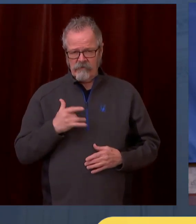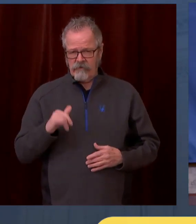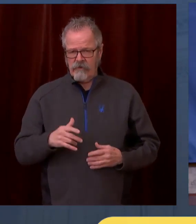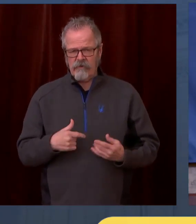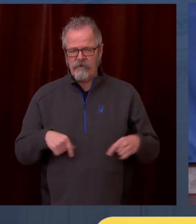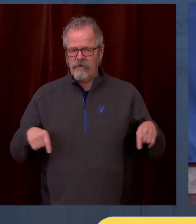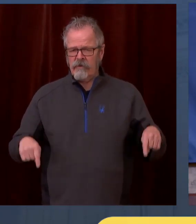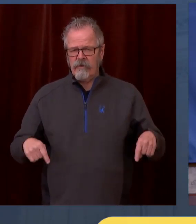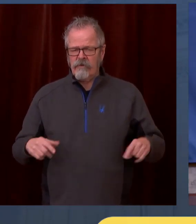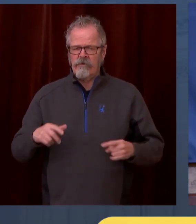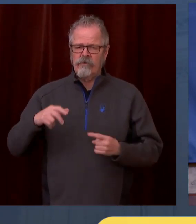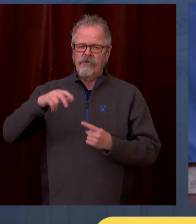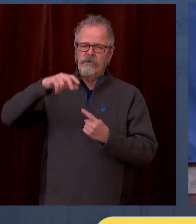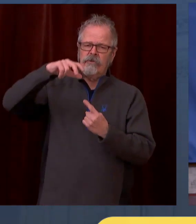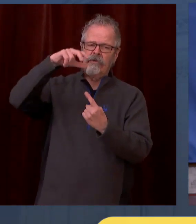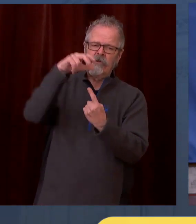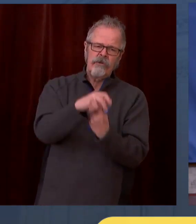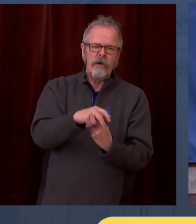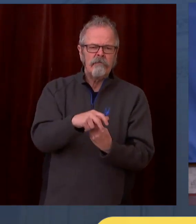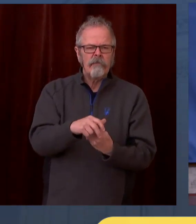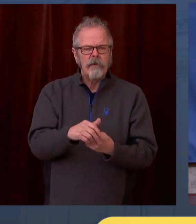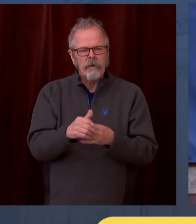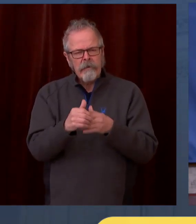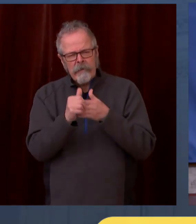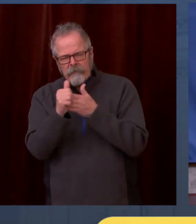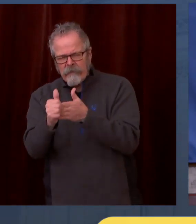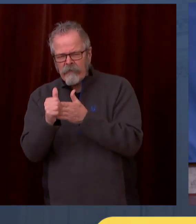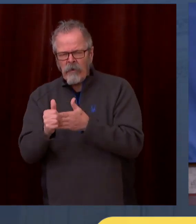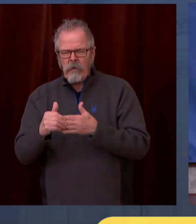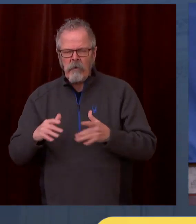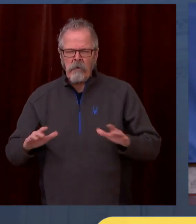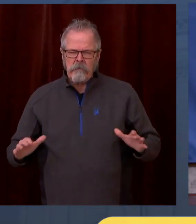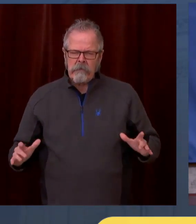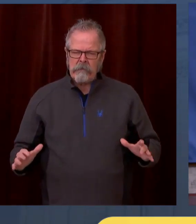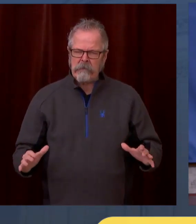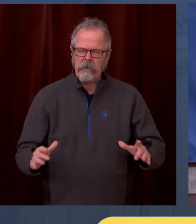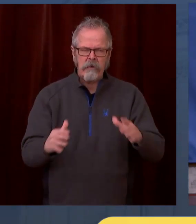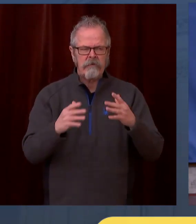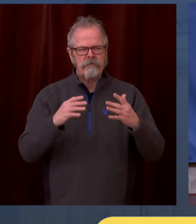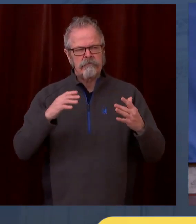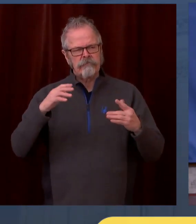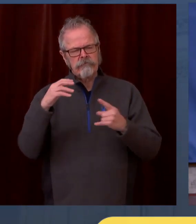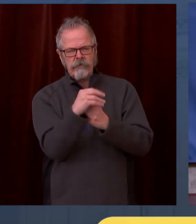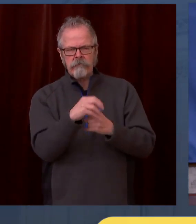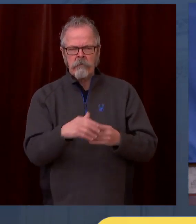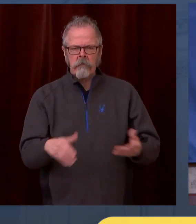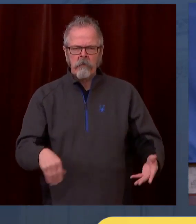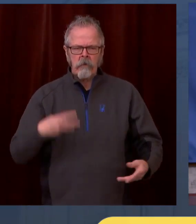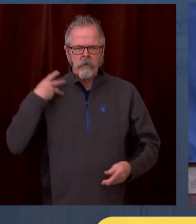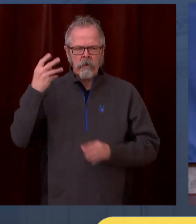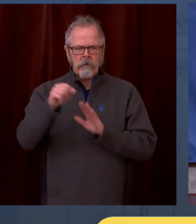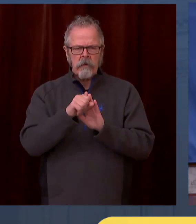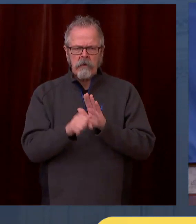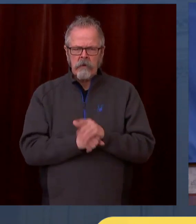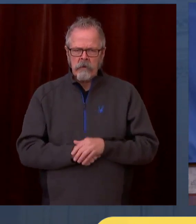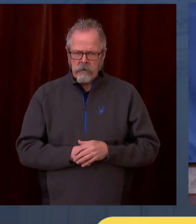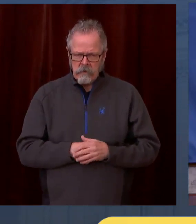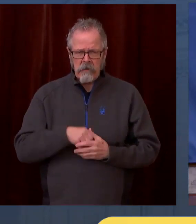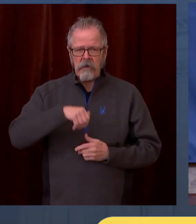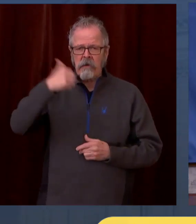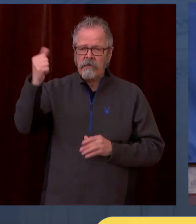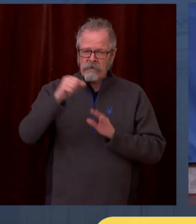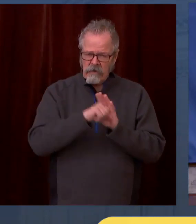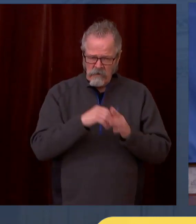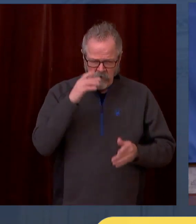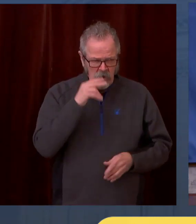to find these appointments. It's good to be leading the class, so to speak. We're also improving